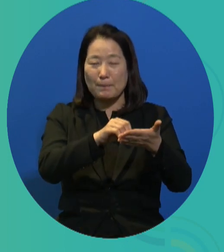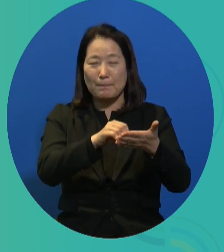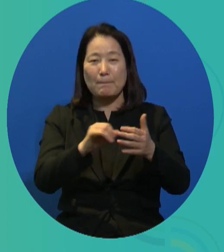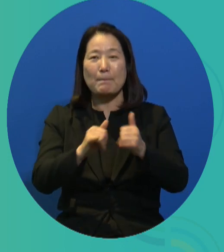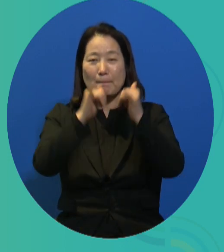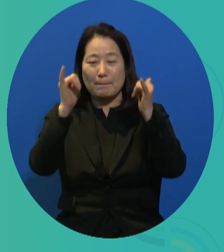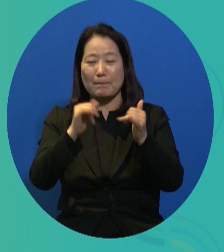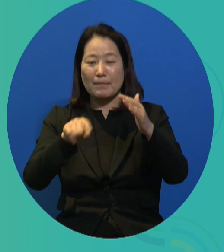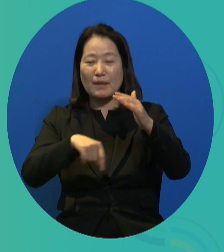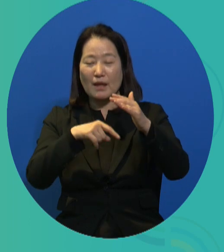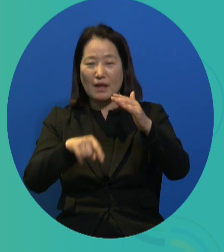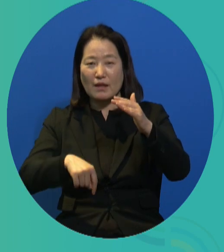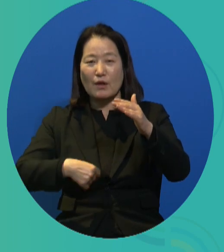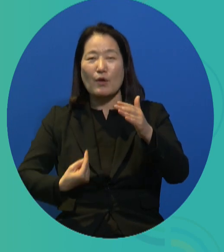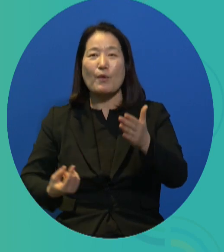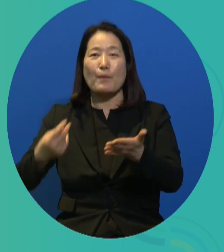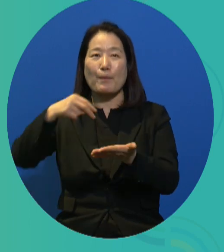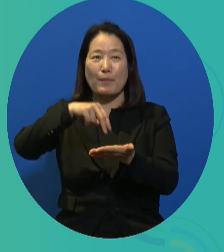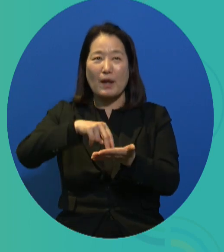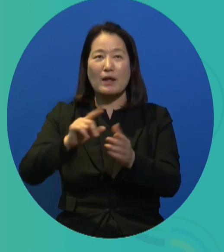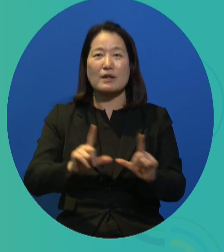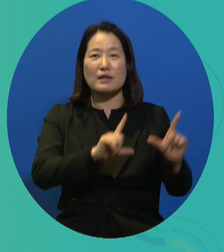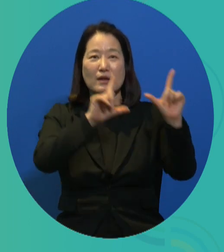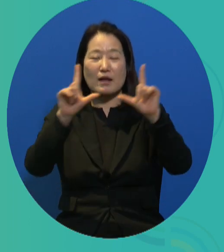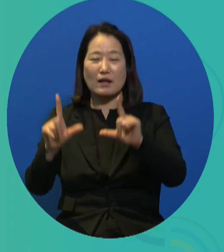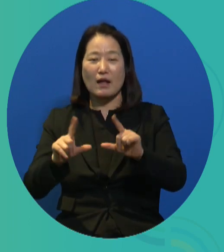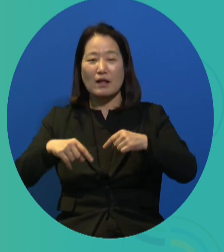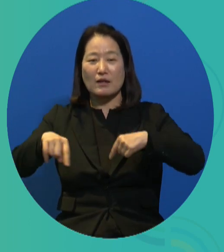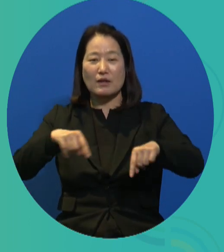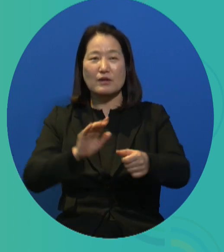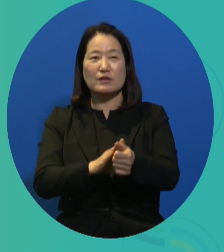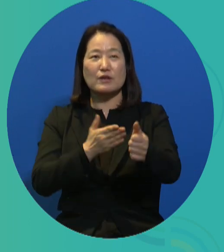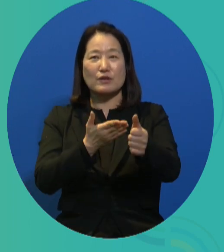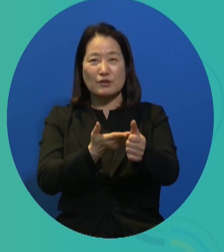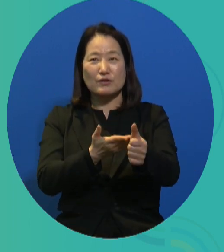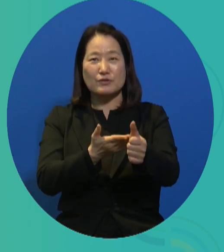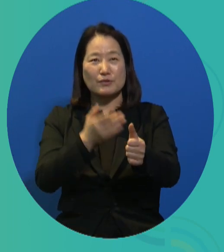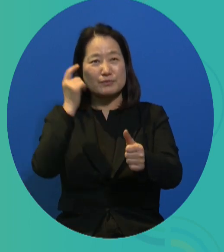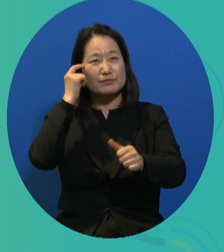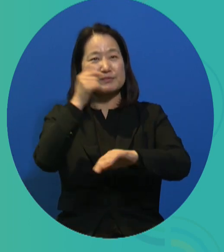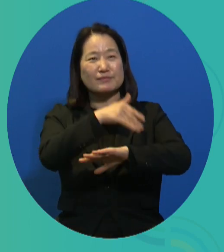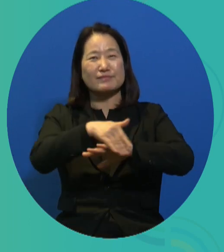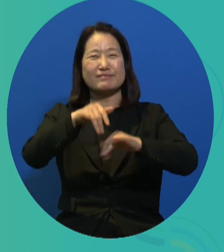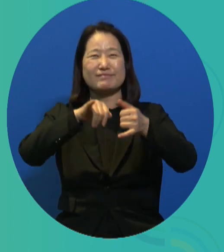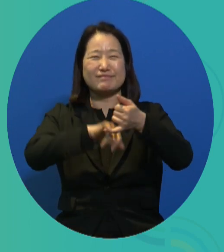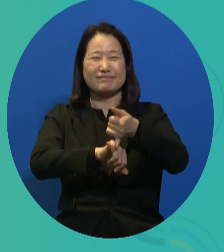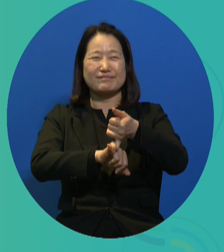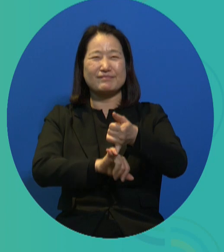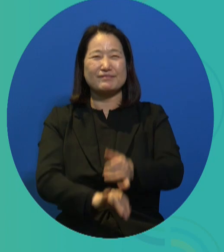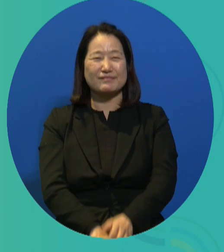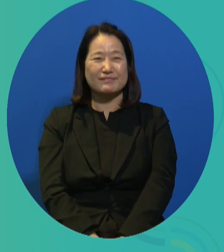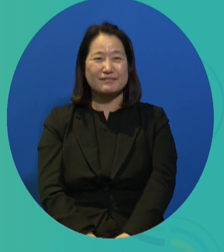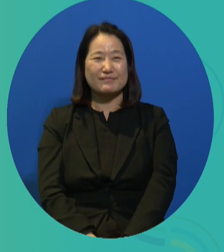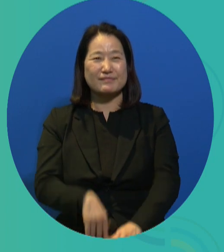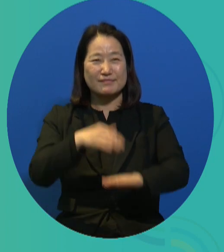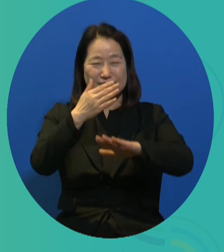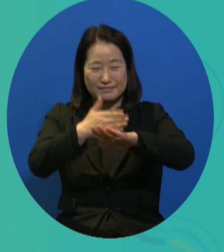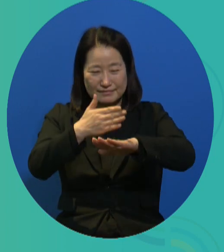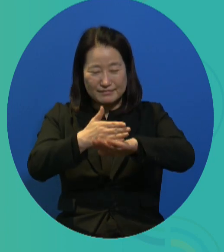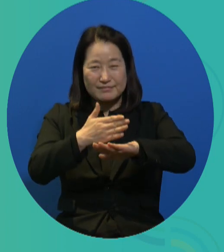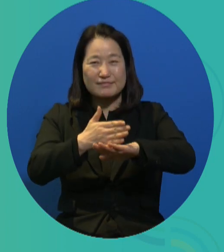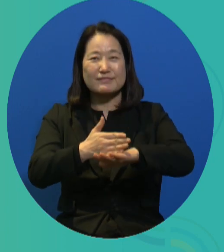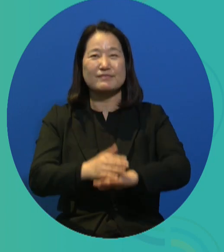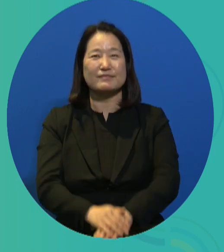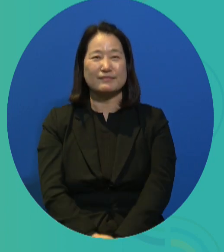programs so that many persons with severe disabilities can be more independent and autonomous members of our society. I'm sorry that I was